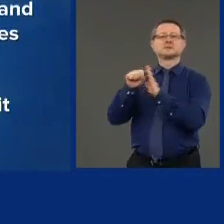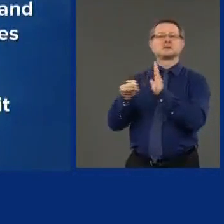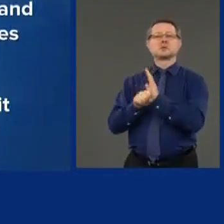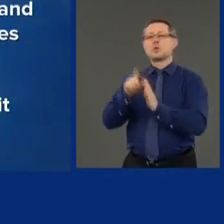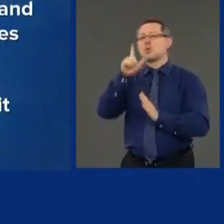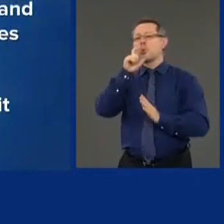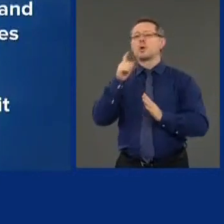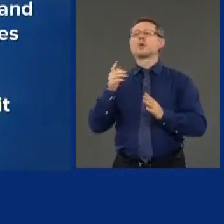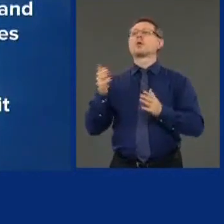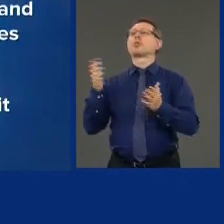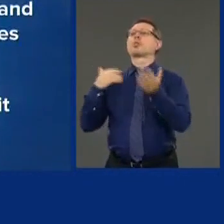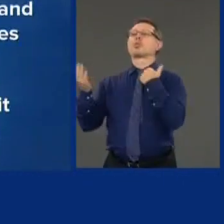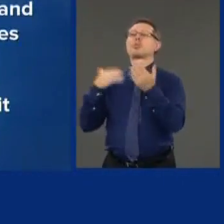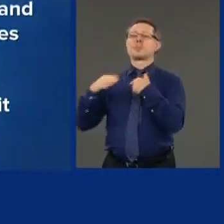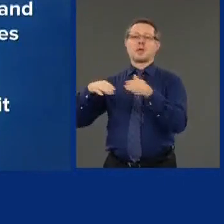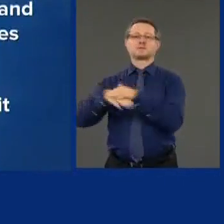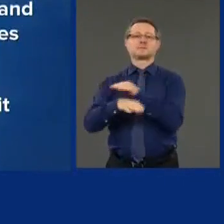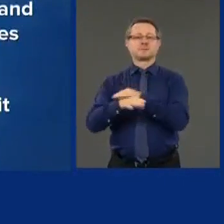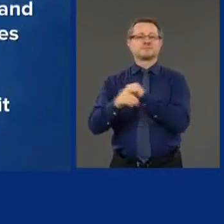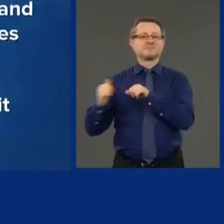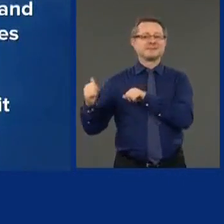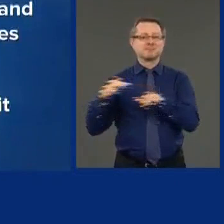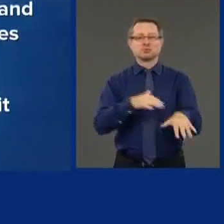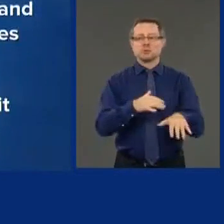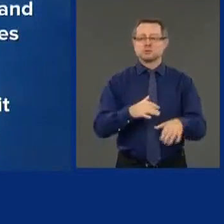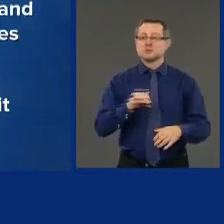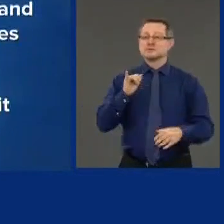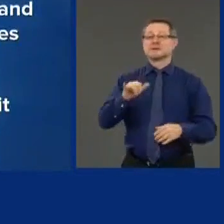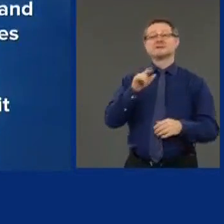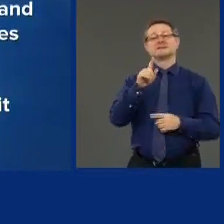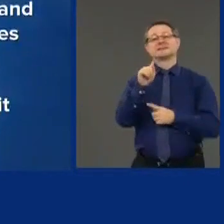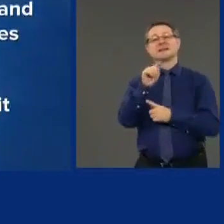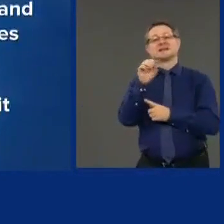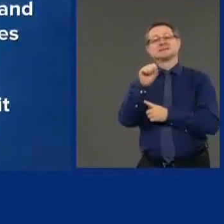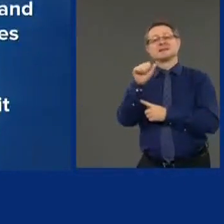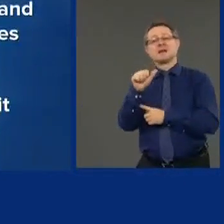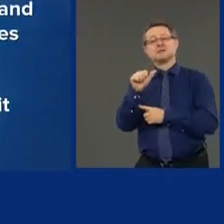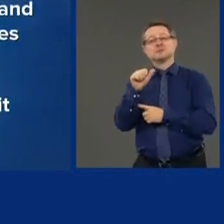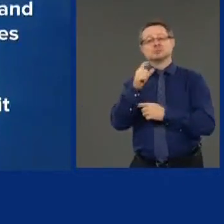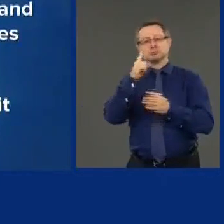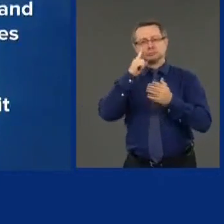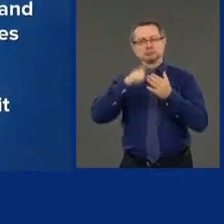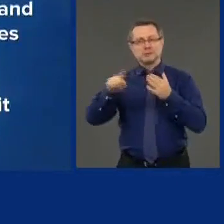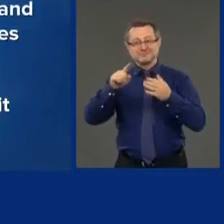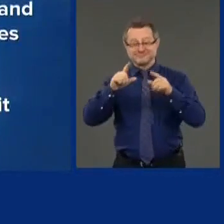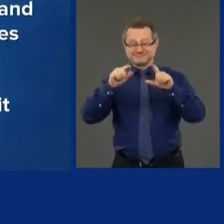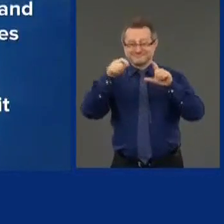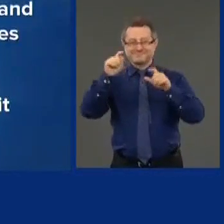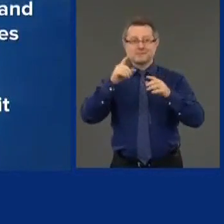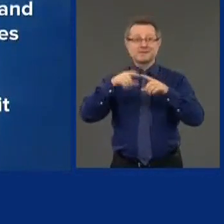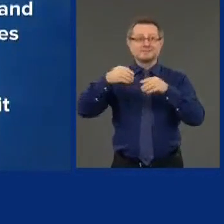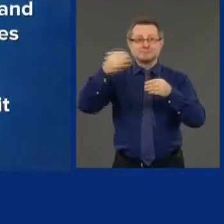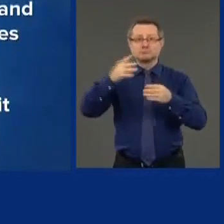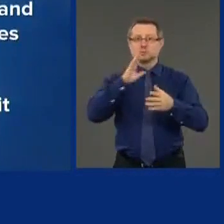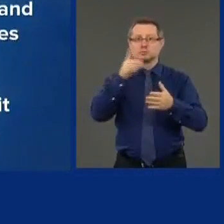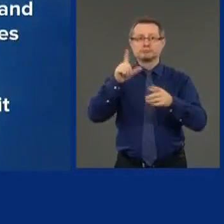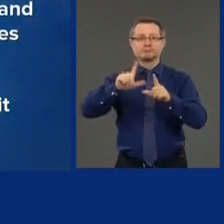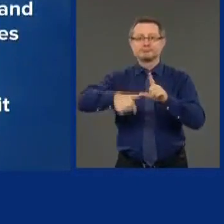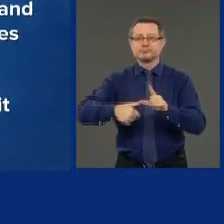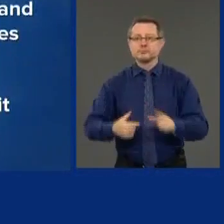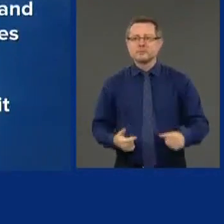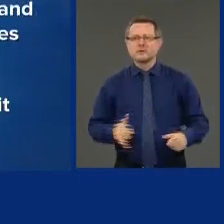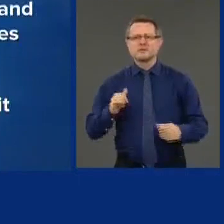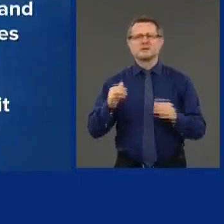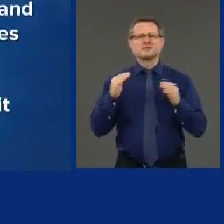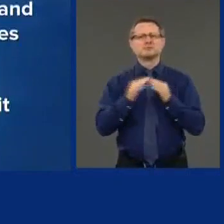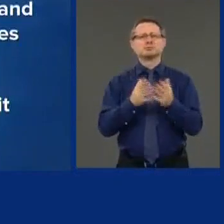such as cutting the TSA pre-check, which is exactly what the Trusted Traveler Program is.